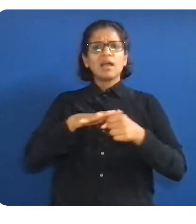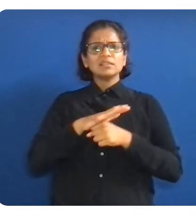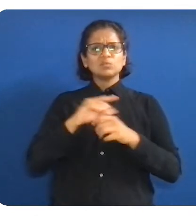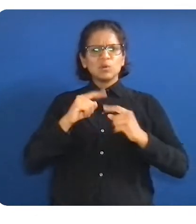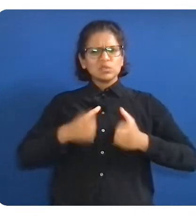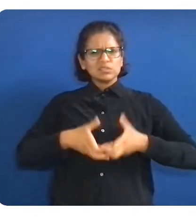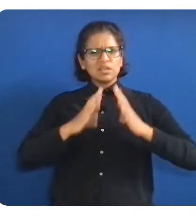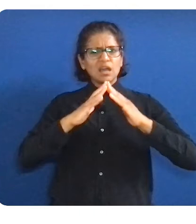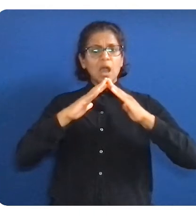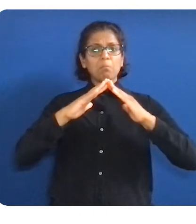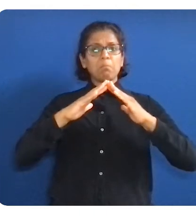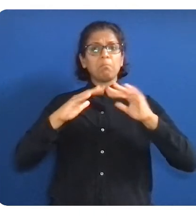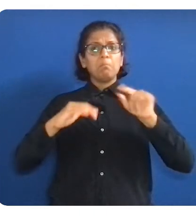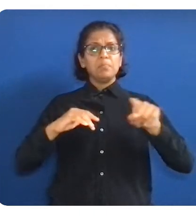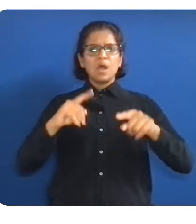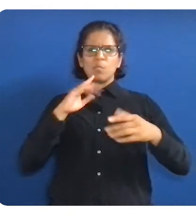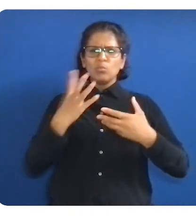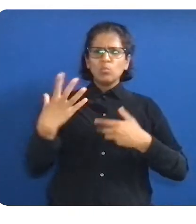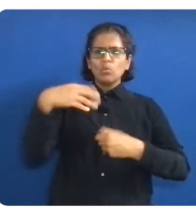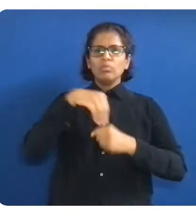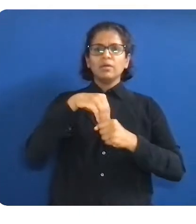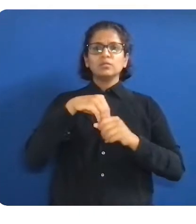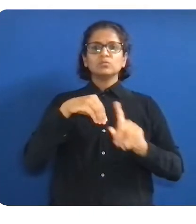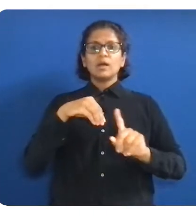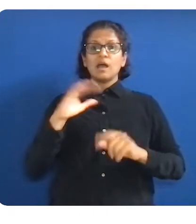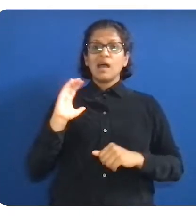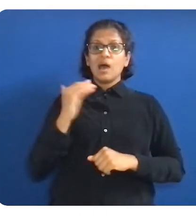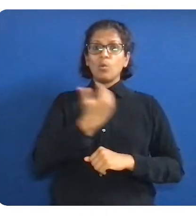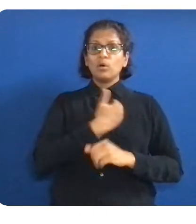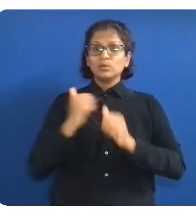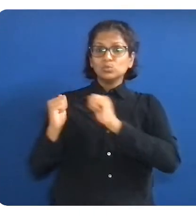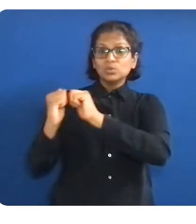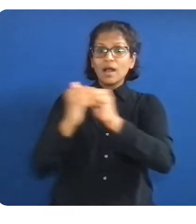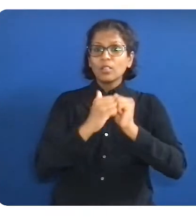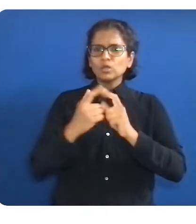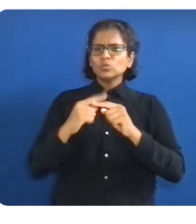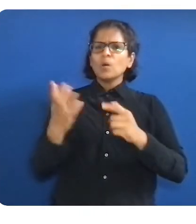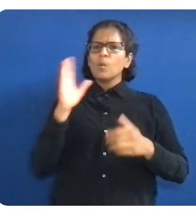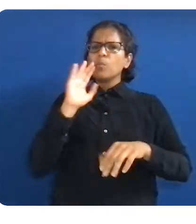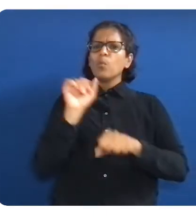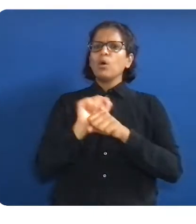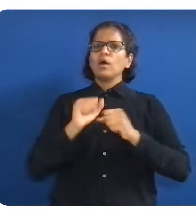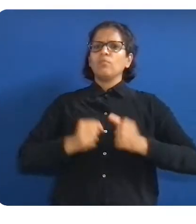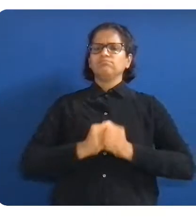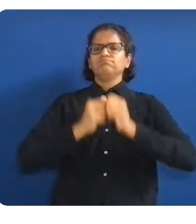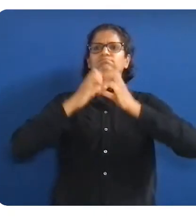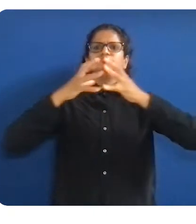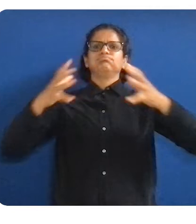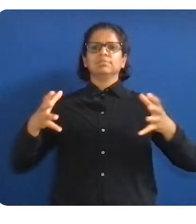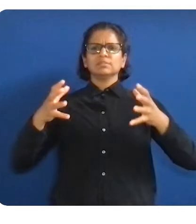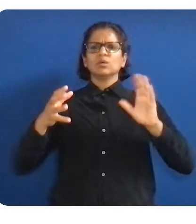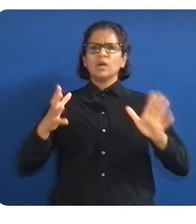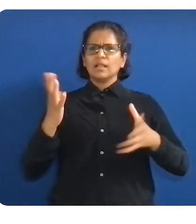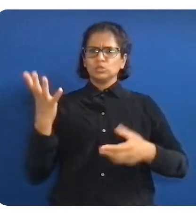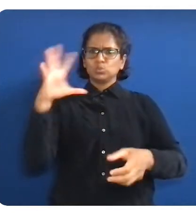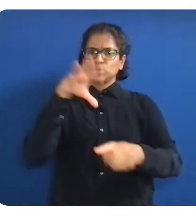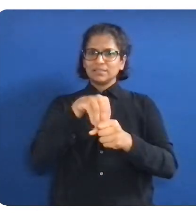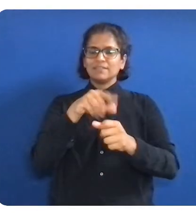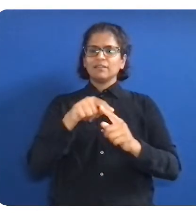workplace environment that we strive to build. And with our collective, consistent efforts, that is what we'll do.